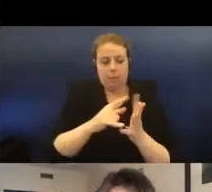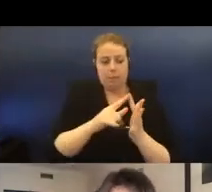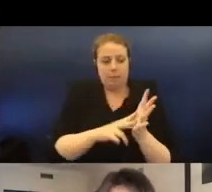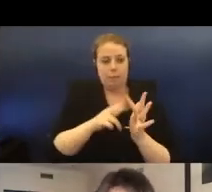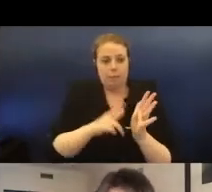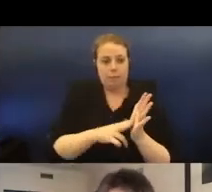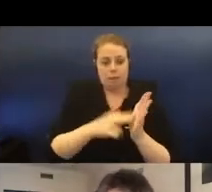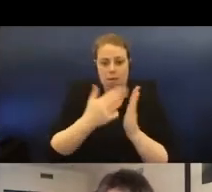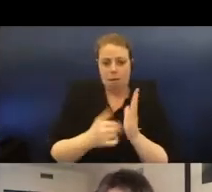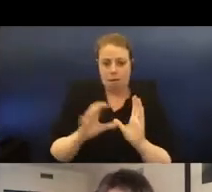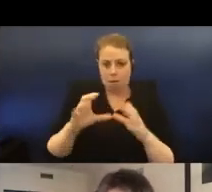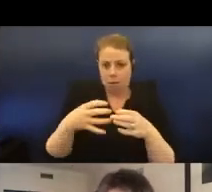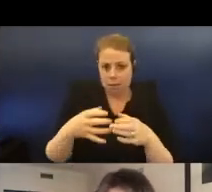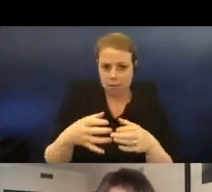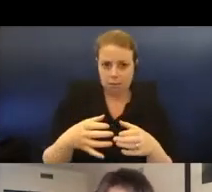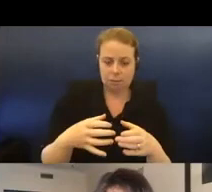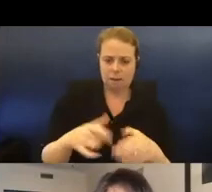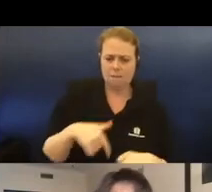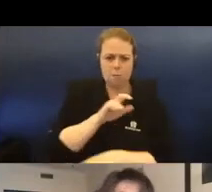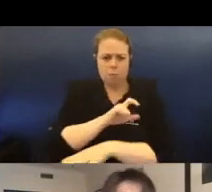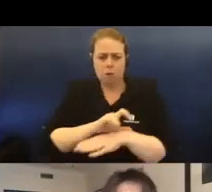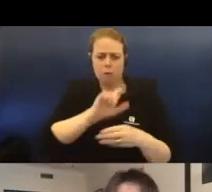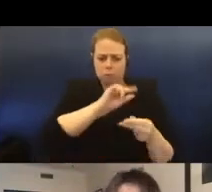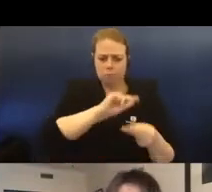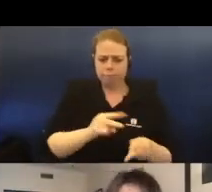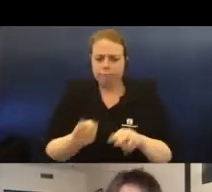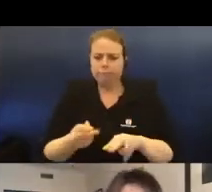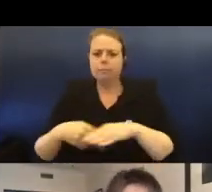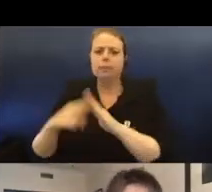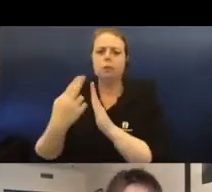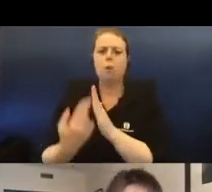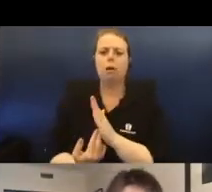and they gave me a confidence to transition into the art world.